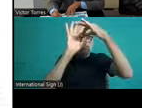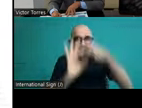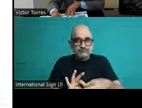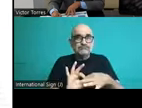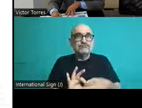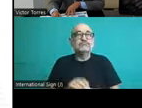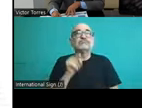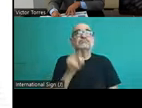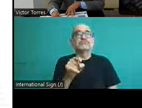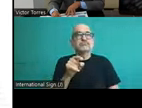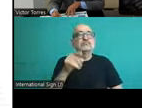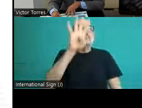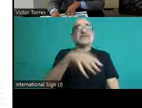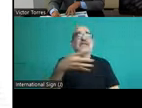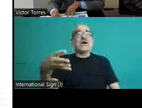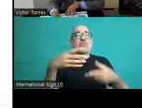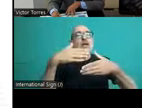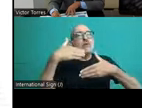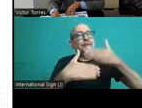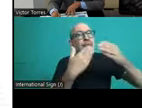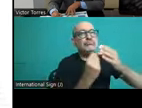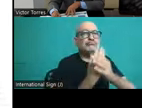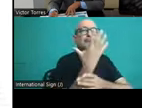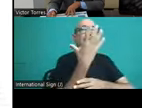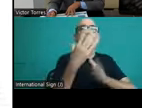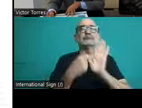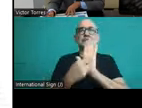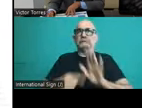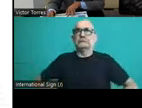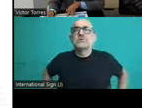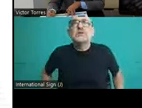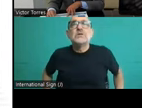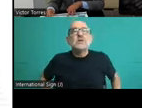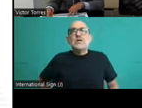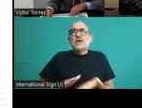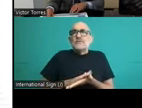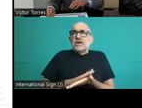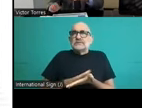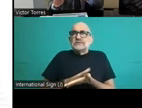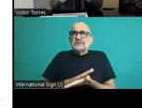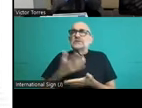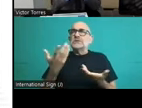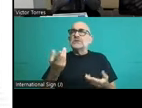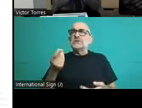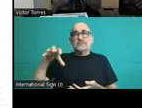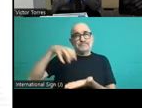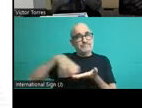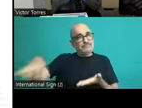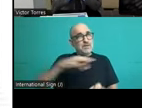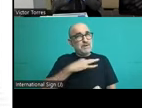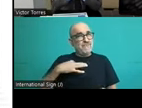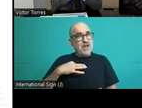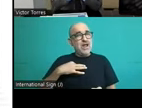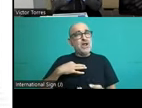the private insurance participates in a minor percentage in comparison with Colombia regarding the